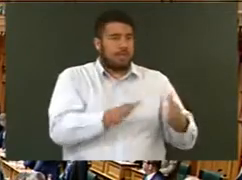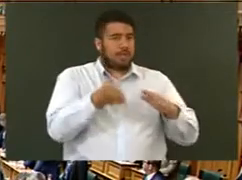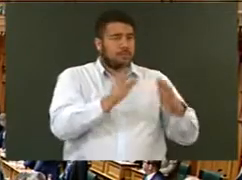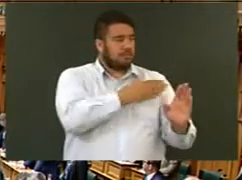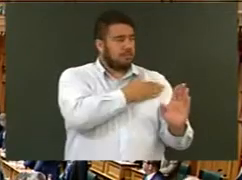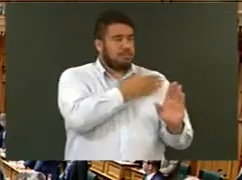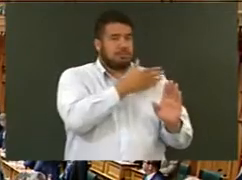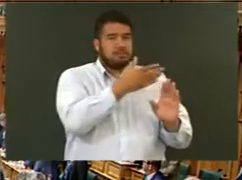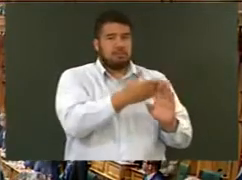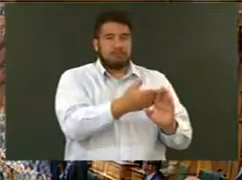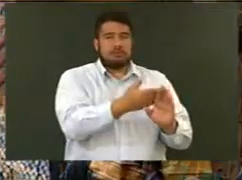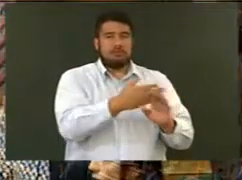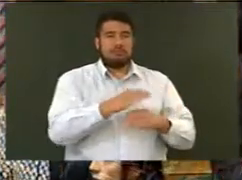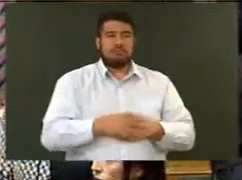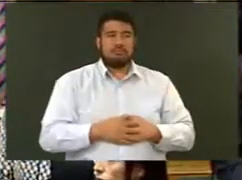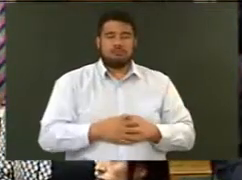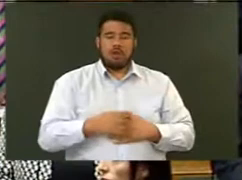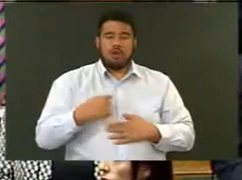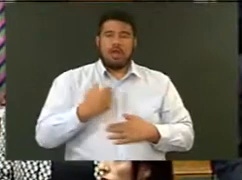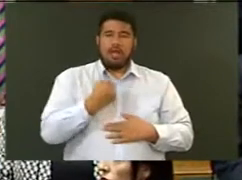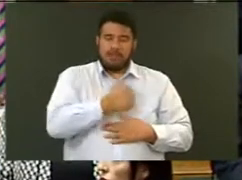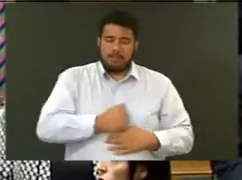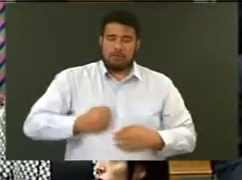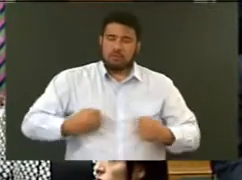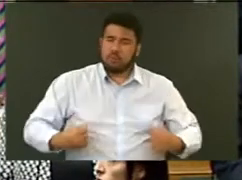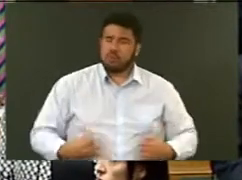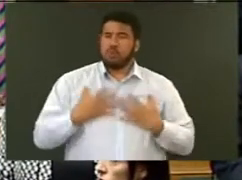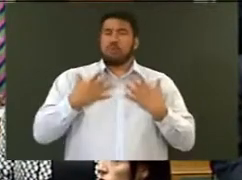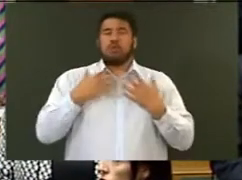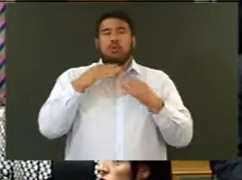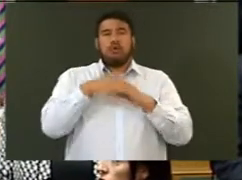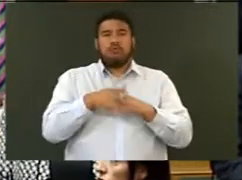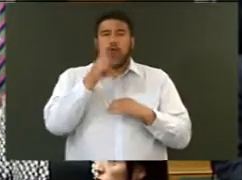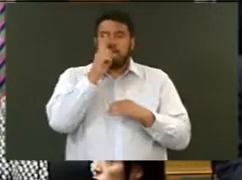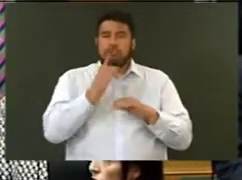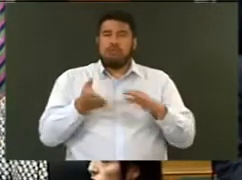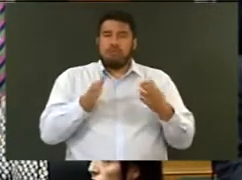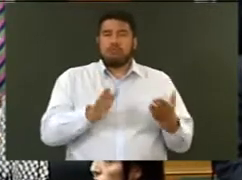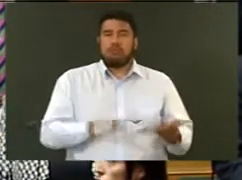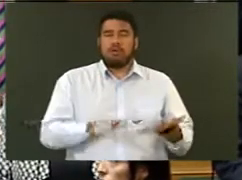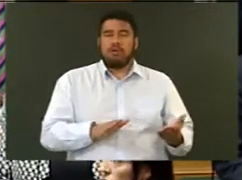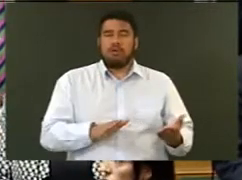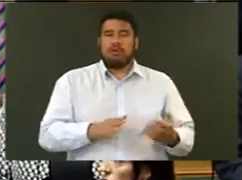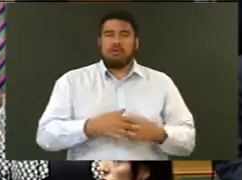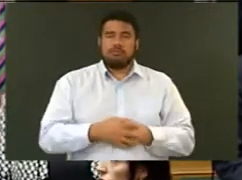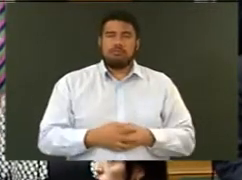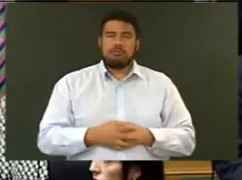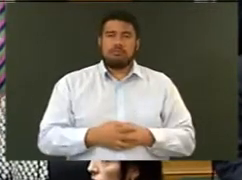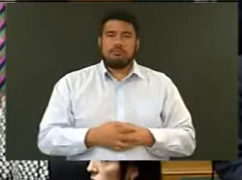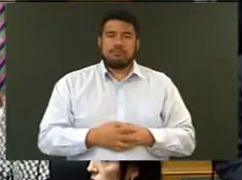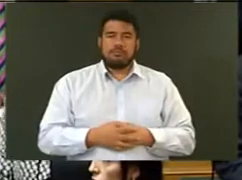rātou ma. Aue, aue, aue, te aroha, ngā